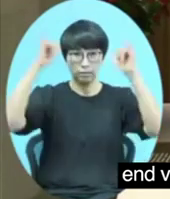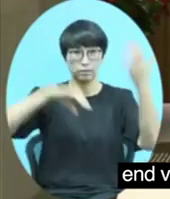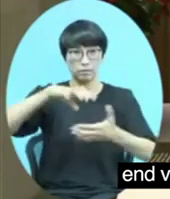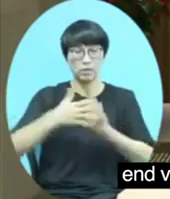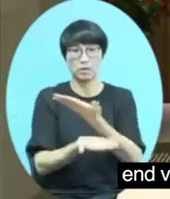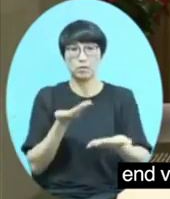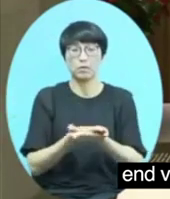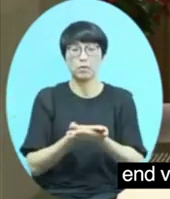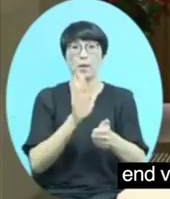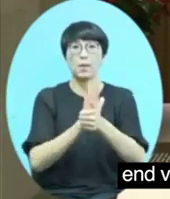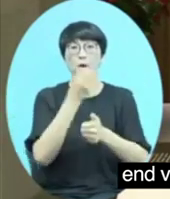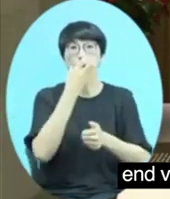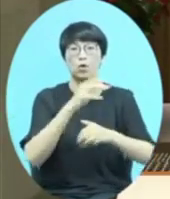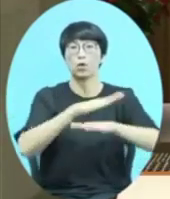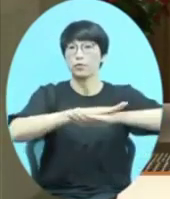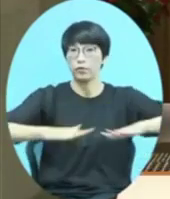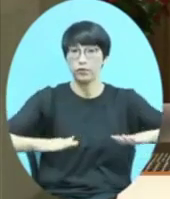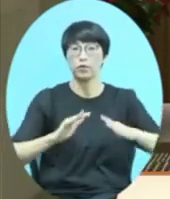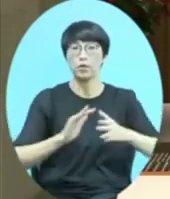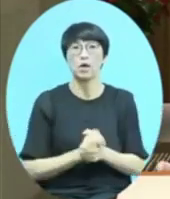return Hong Kong to normal as soon as possible.